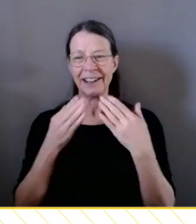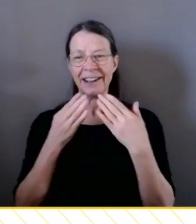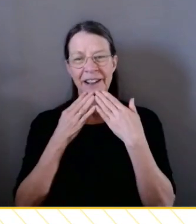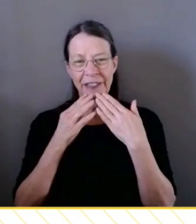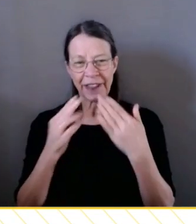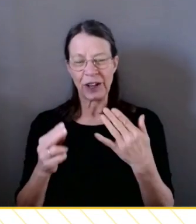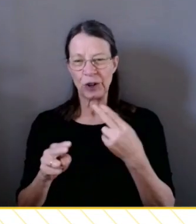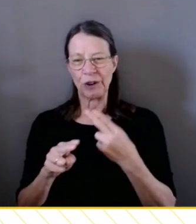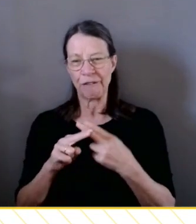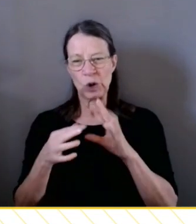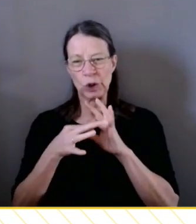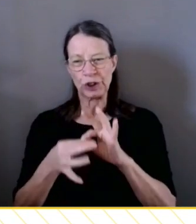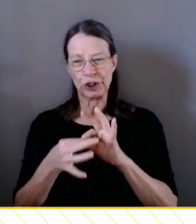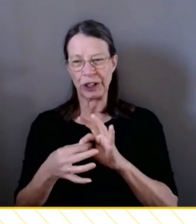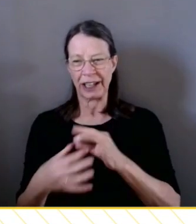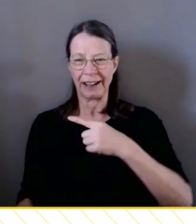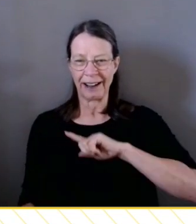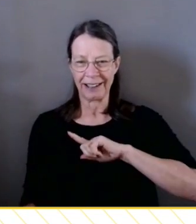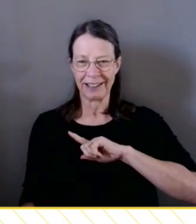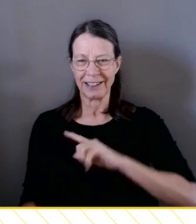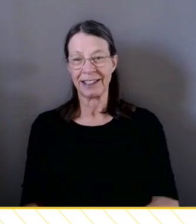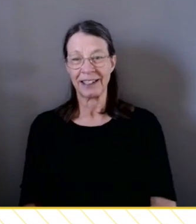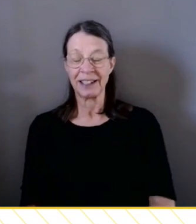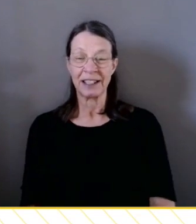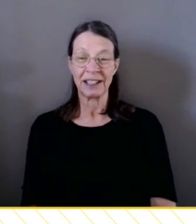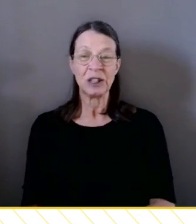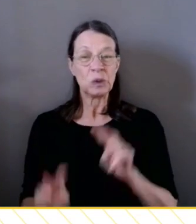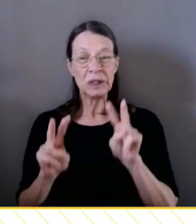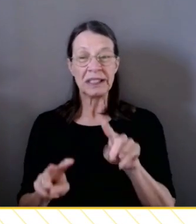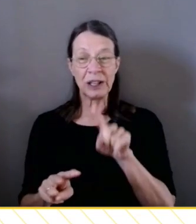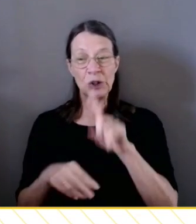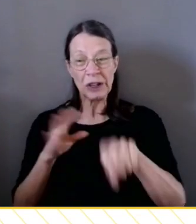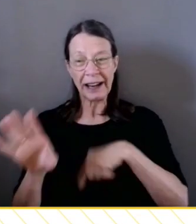joining us. We'll see you next year.